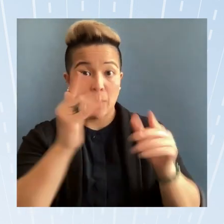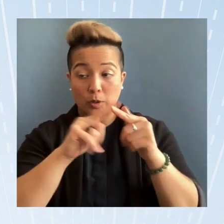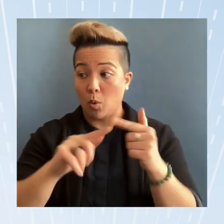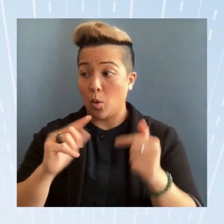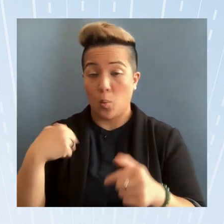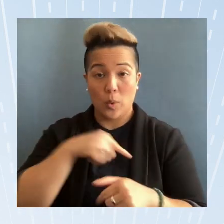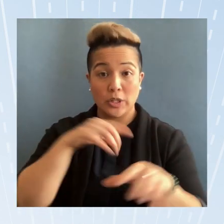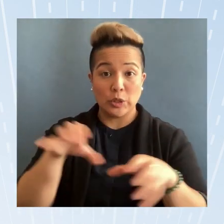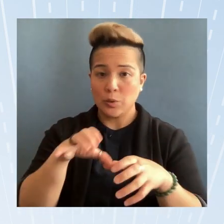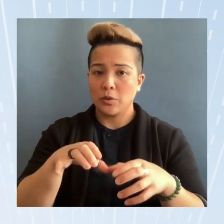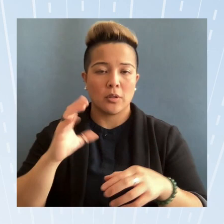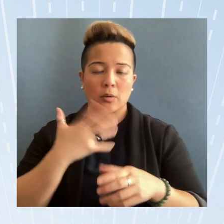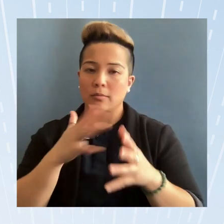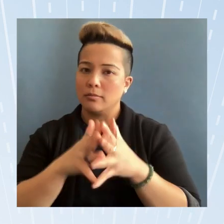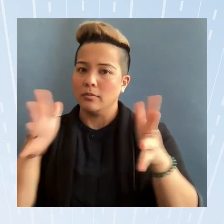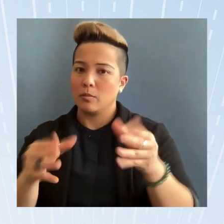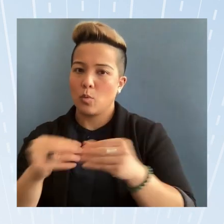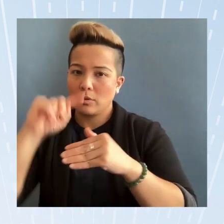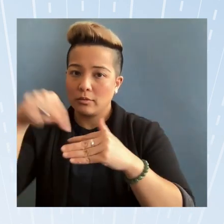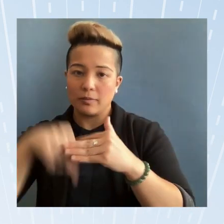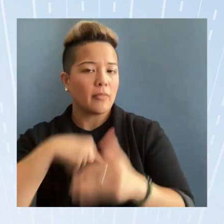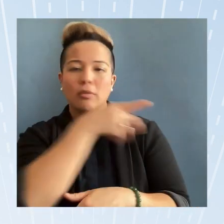commission so just wanted to clarify